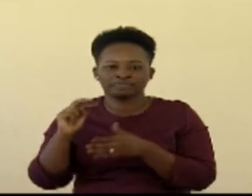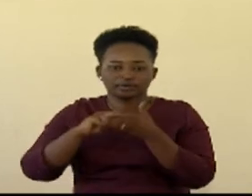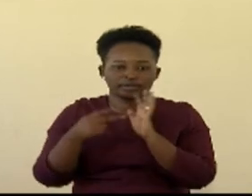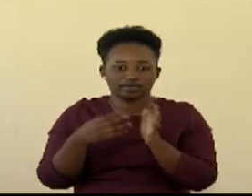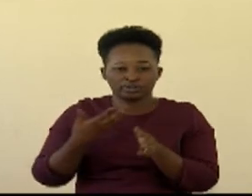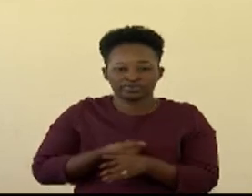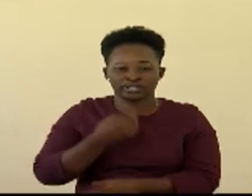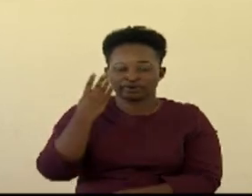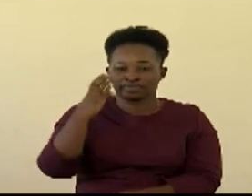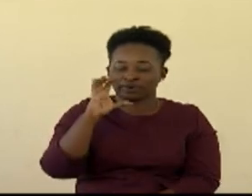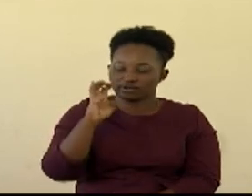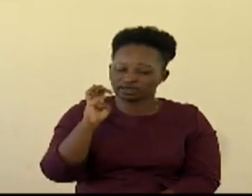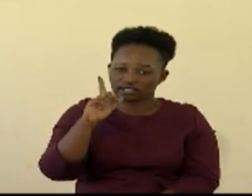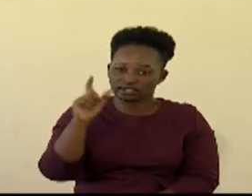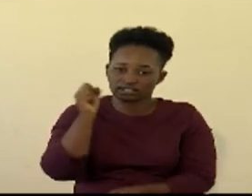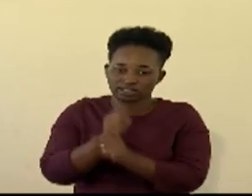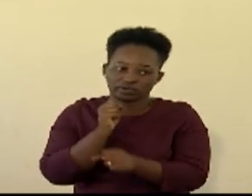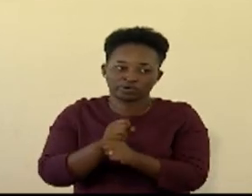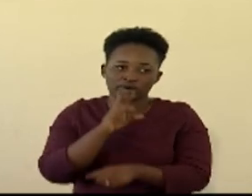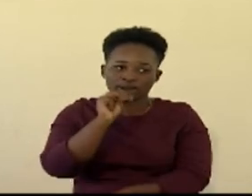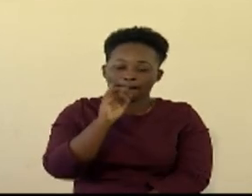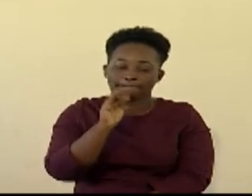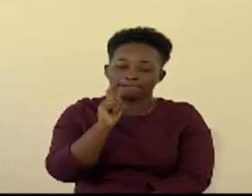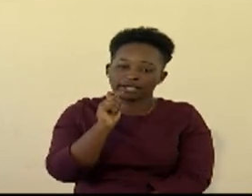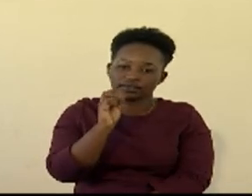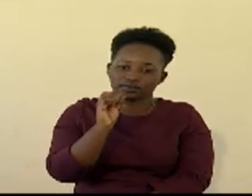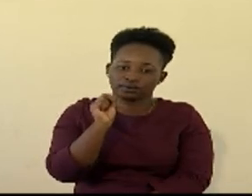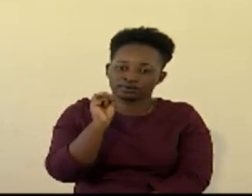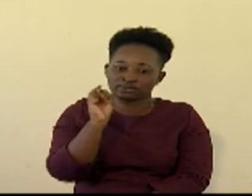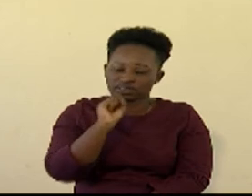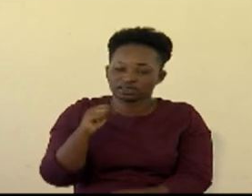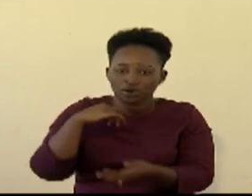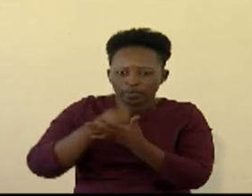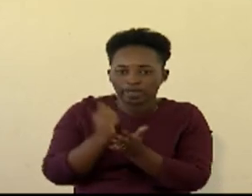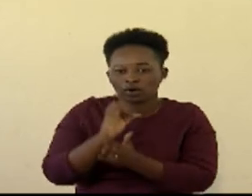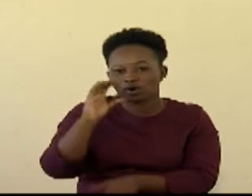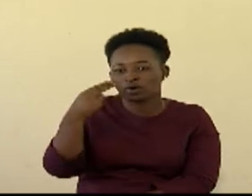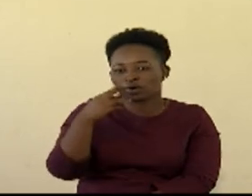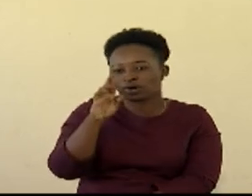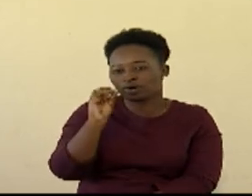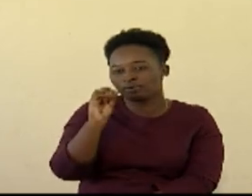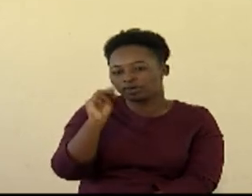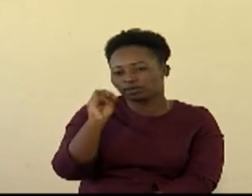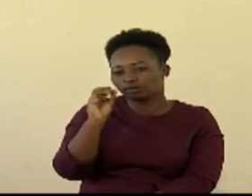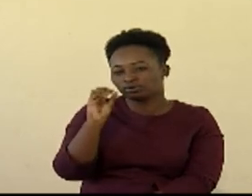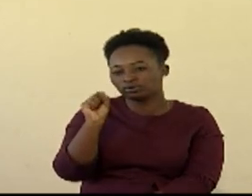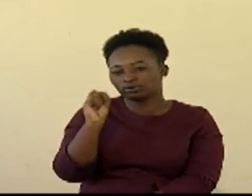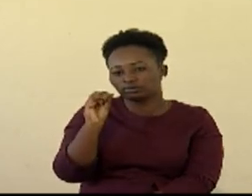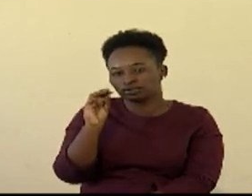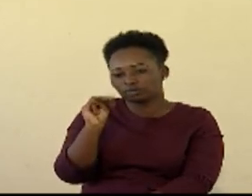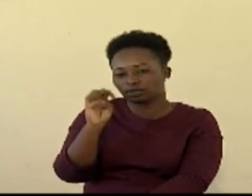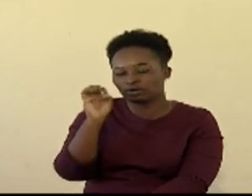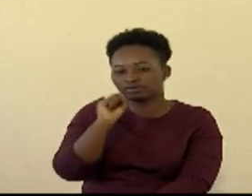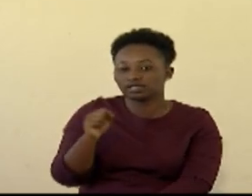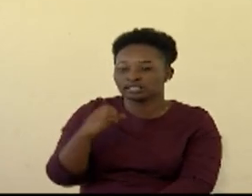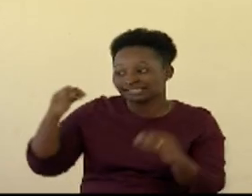cells undergoing mitosis because the chromosomes are seen and they are rearranging and then we count all the cells in the image and then we